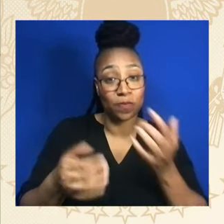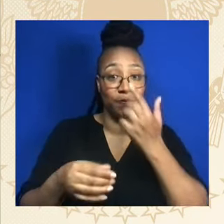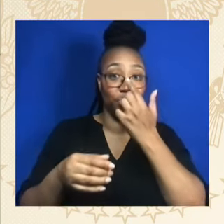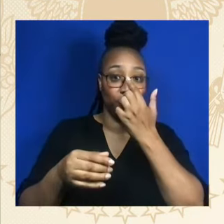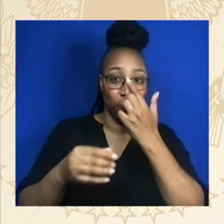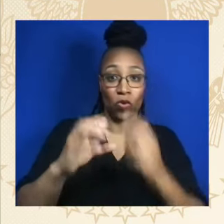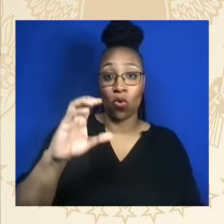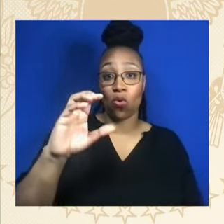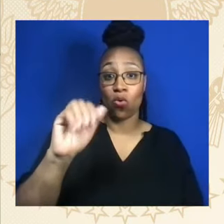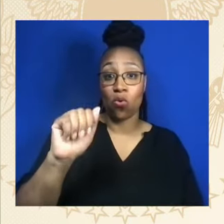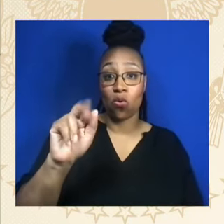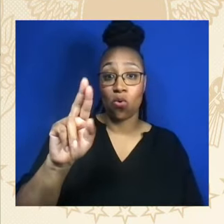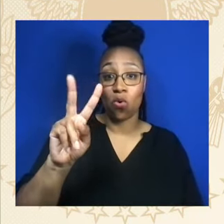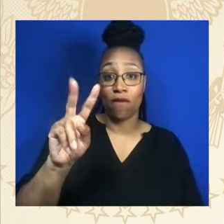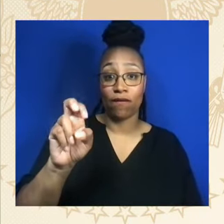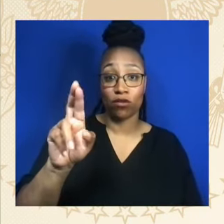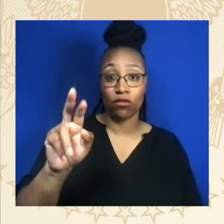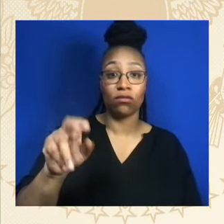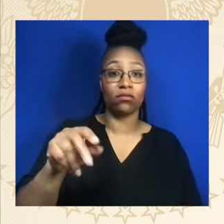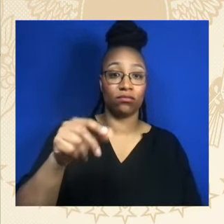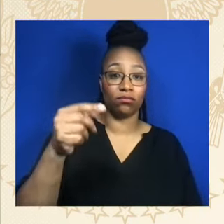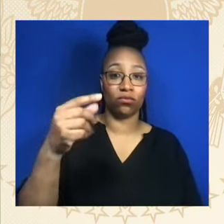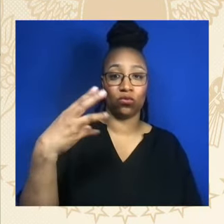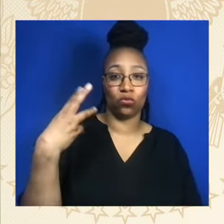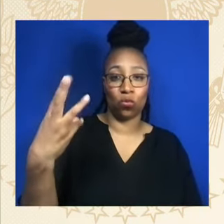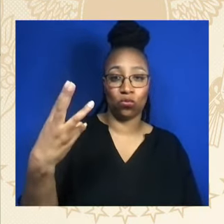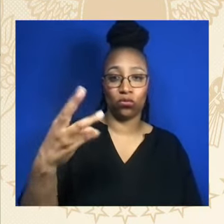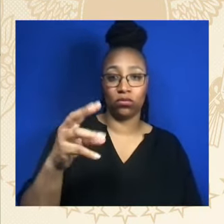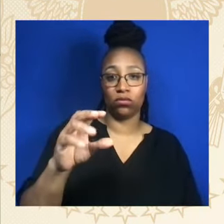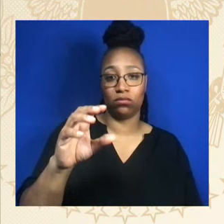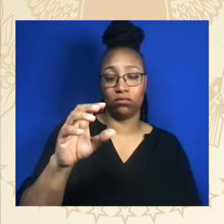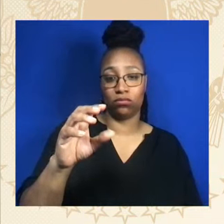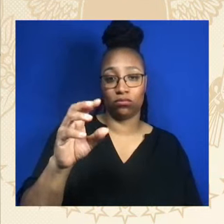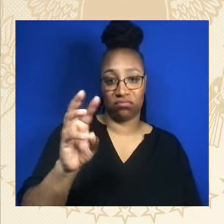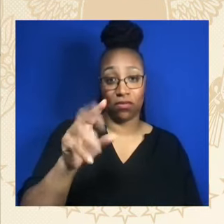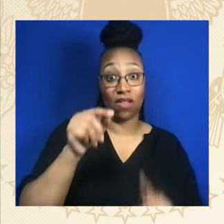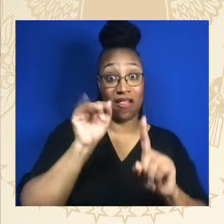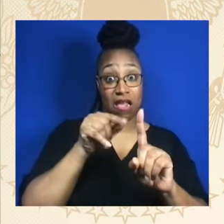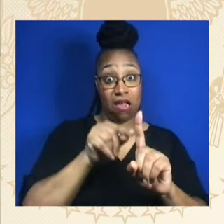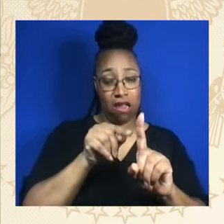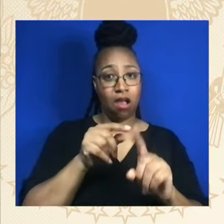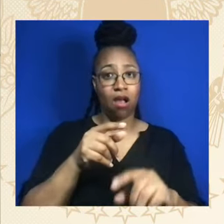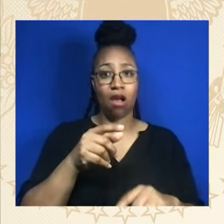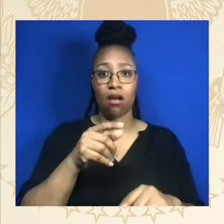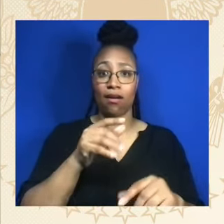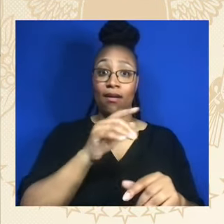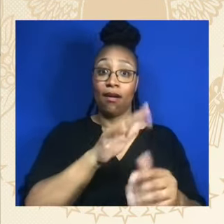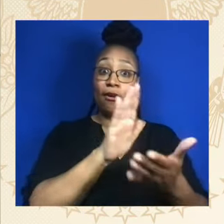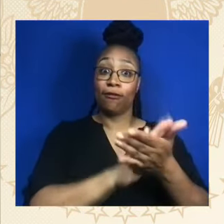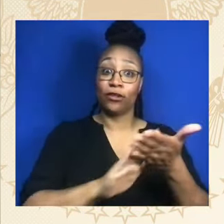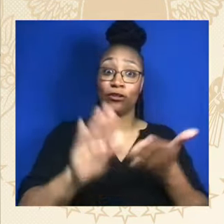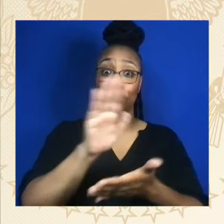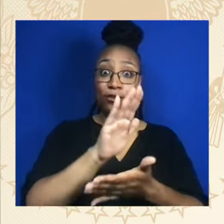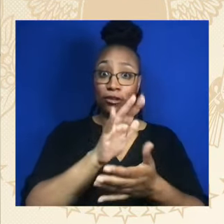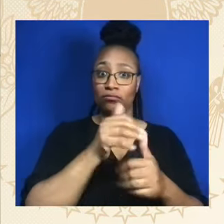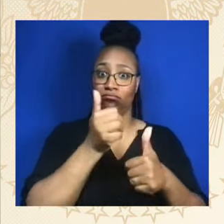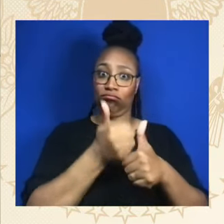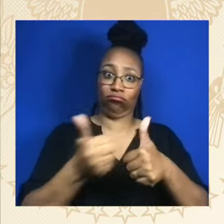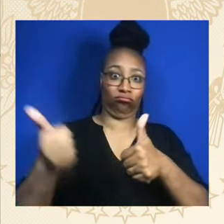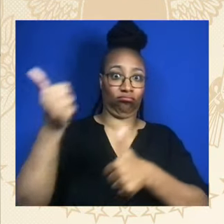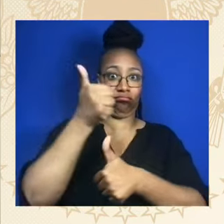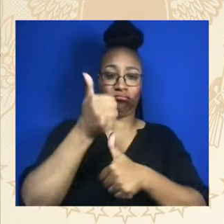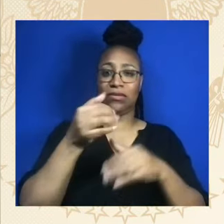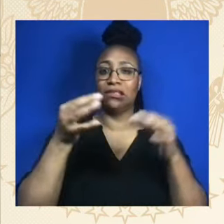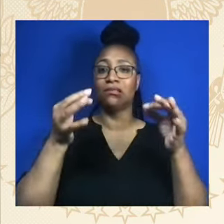than 100 years ago, had a vision and a purpose. He thought there should be a Black History Month. The first guy to do it, to